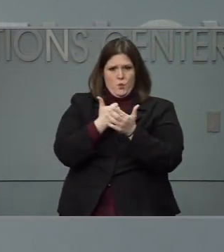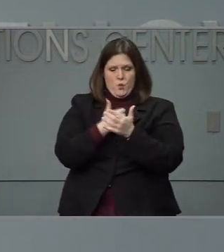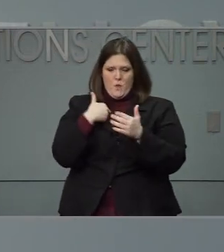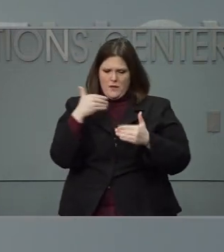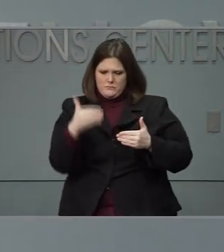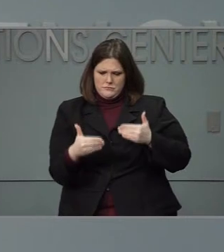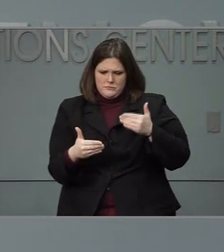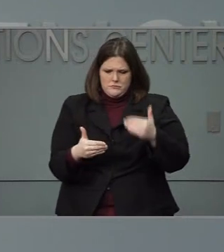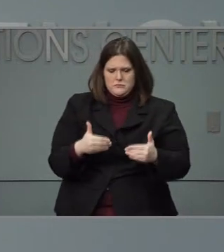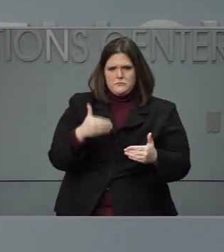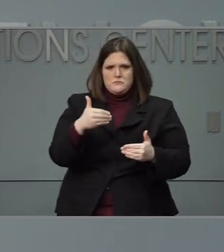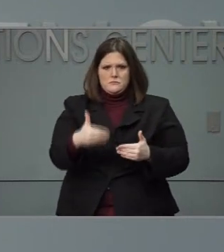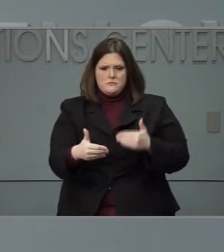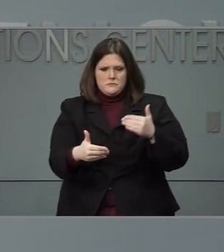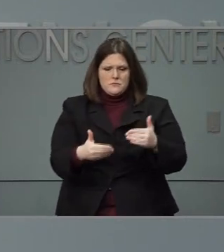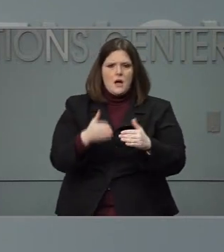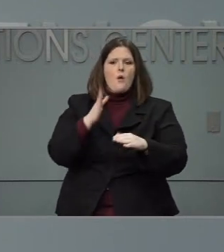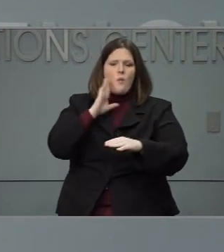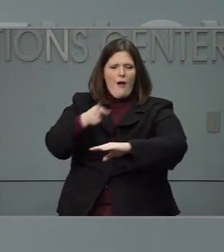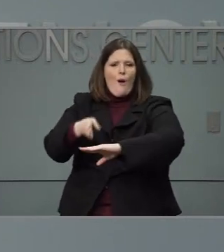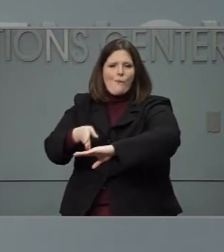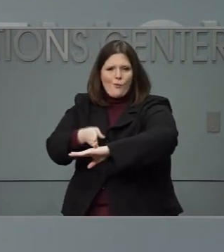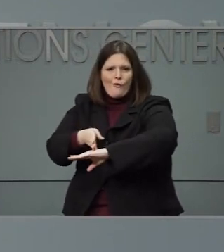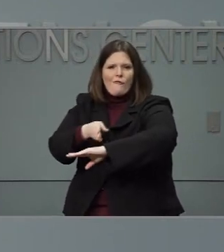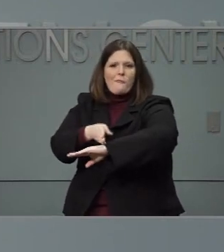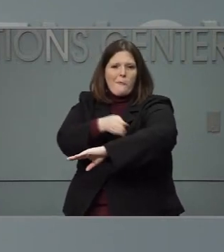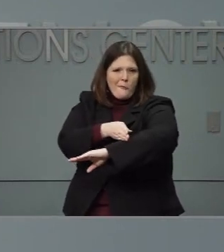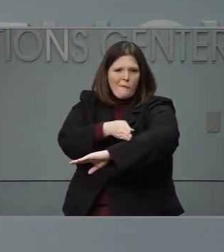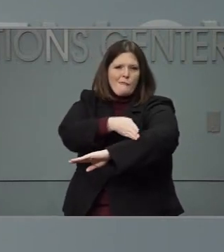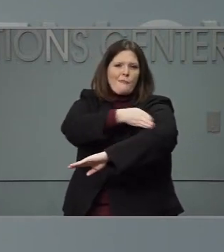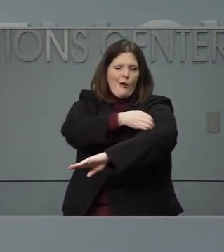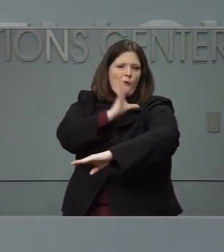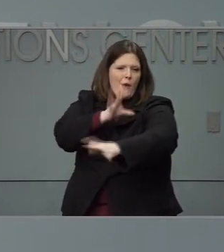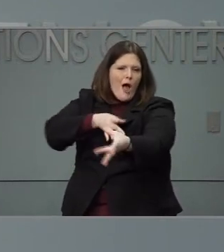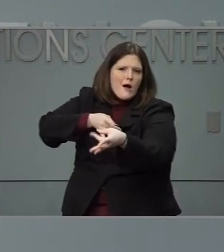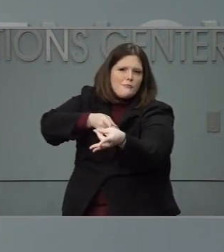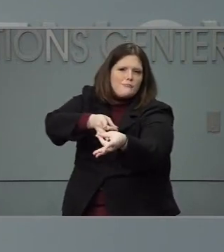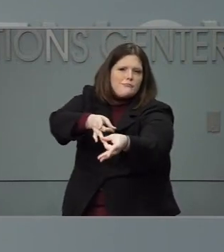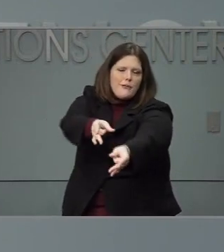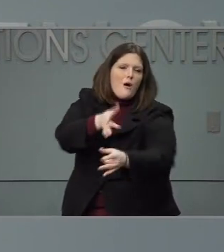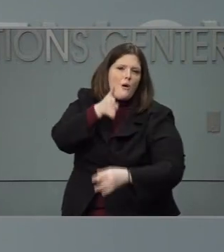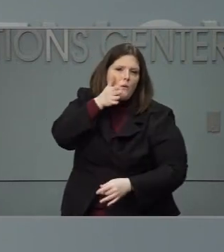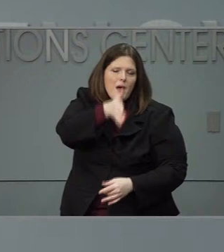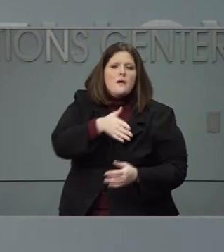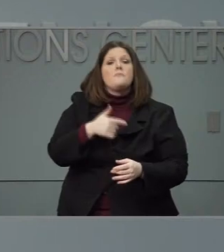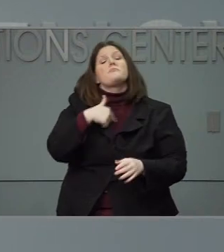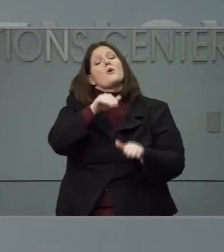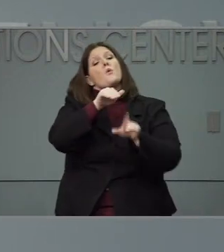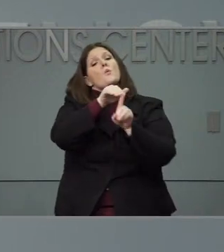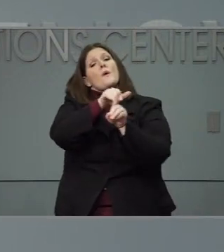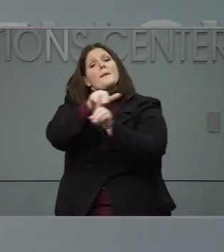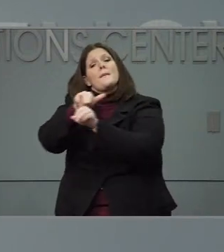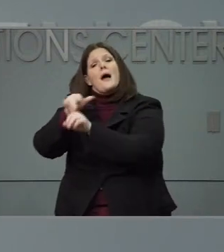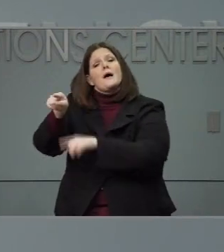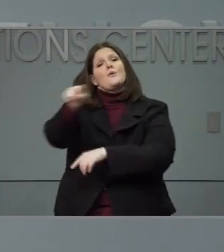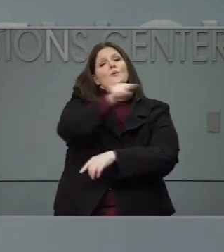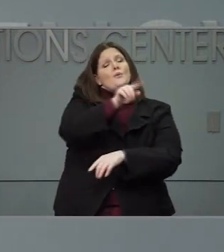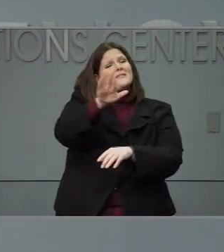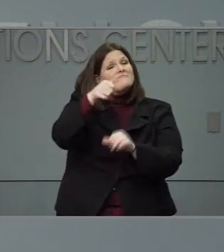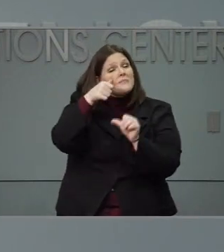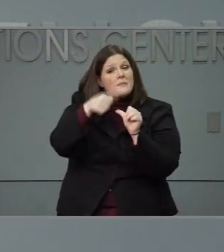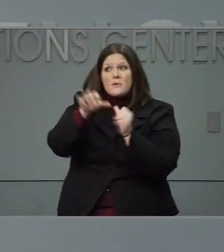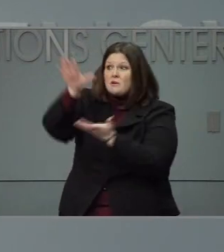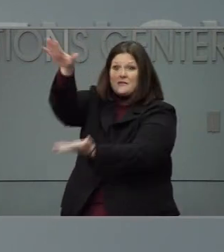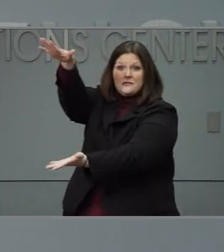improving our operations as we go. But I would I would remind everyone that there are very limited